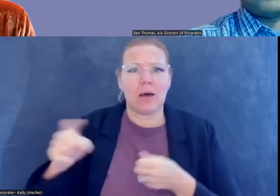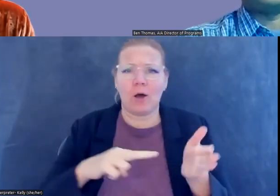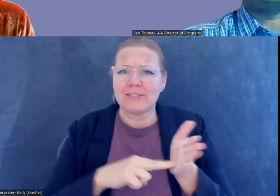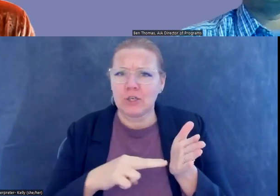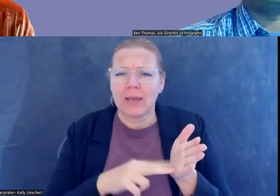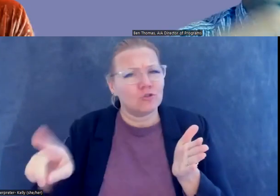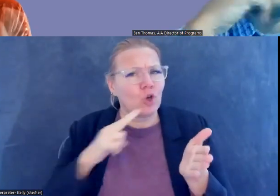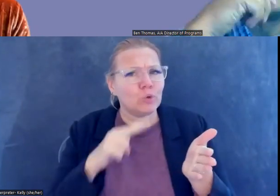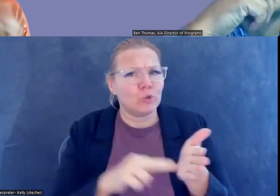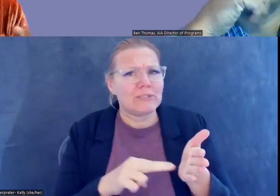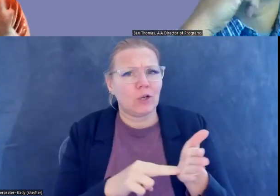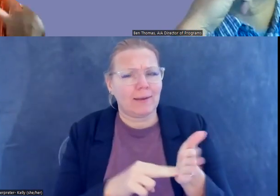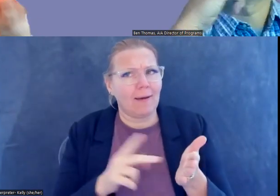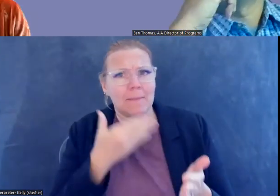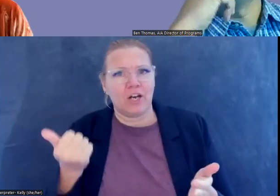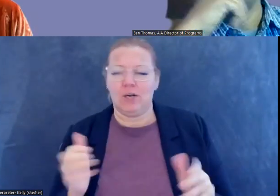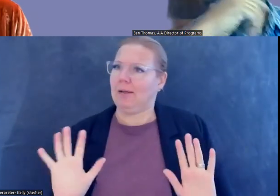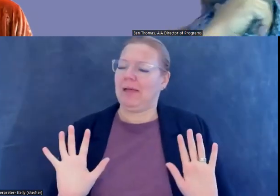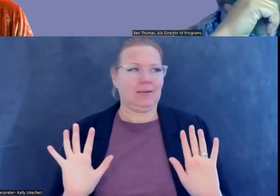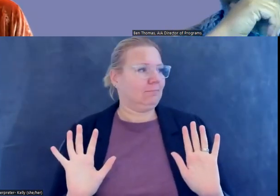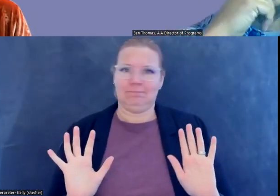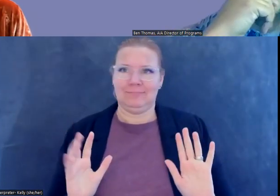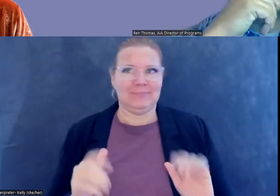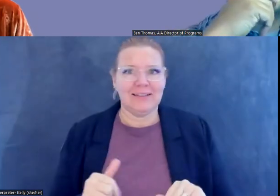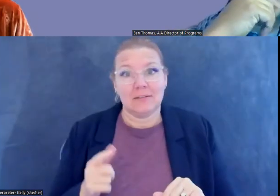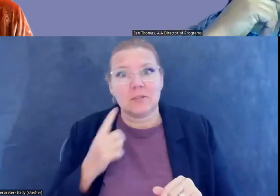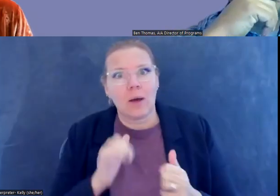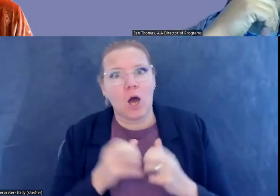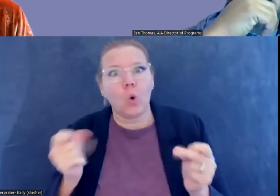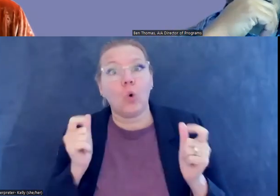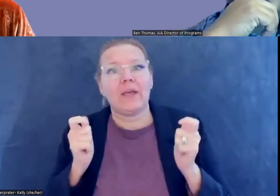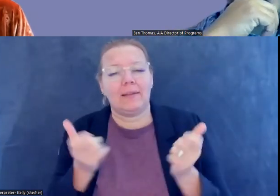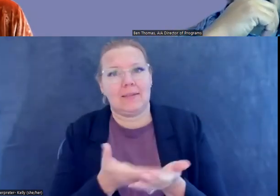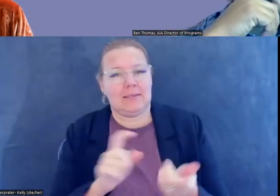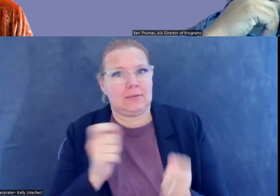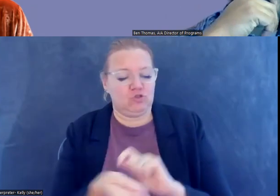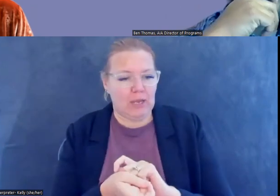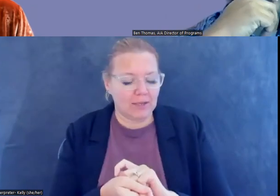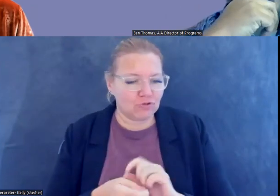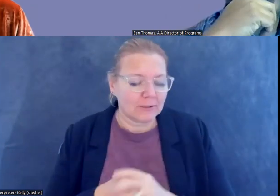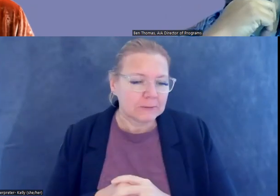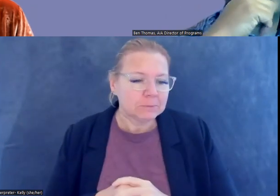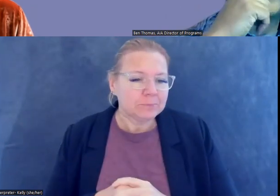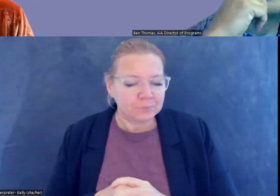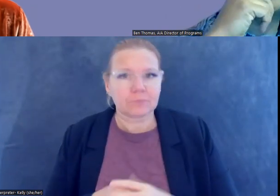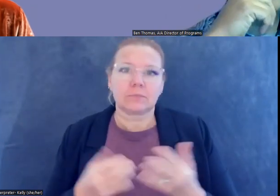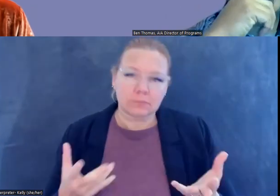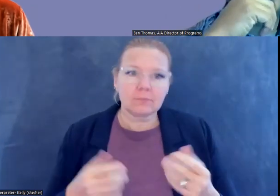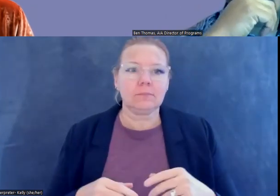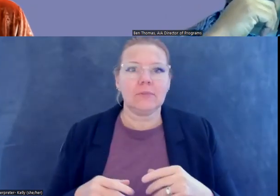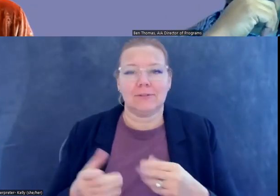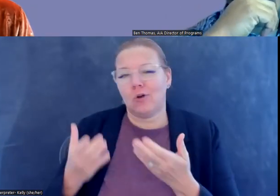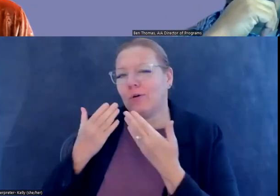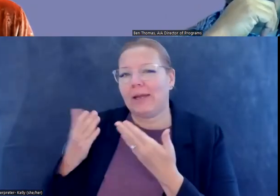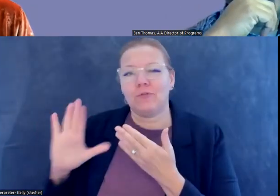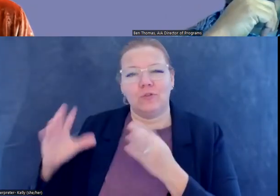you'd be much safer there, which again shows you just how, how quickly these things can change. Um, but so very grateful to him,